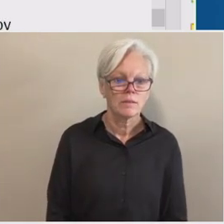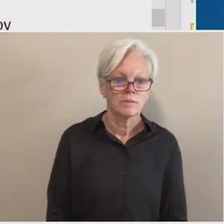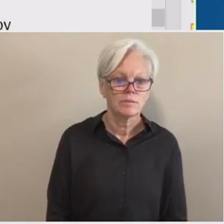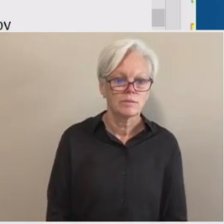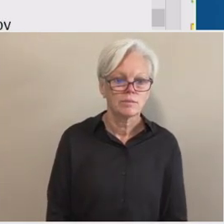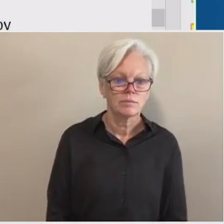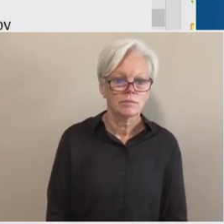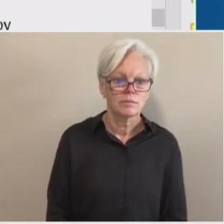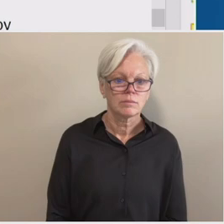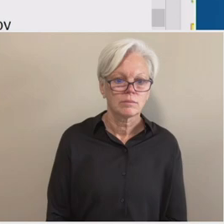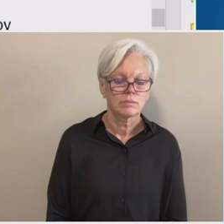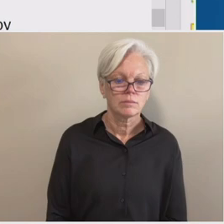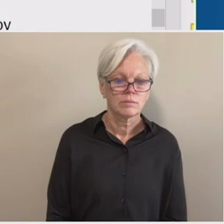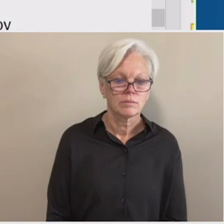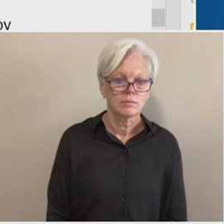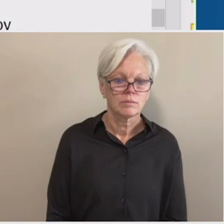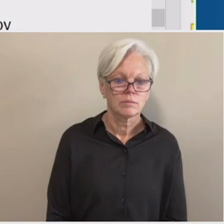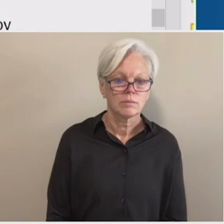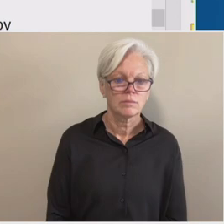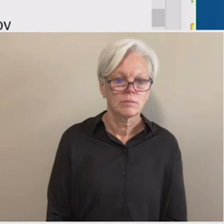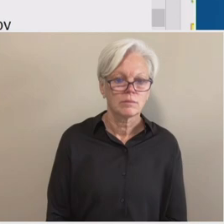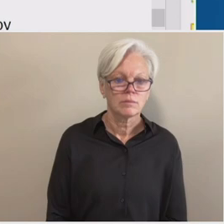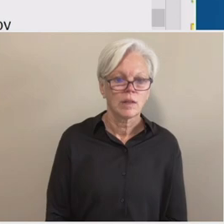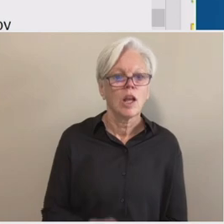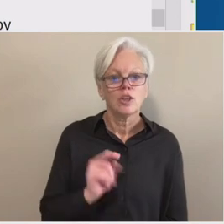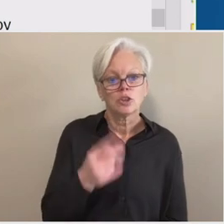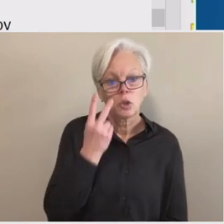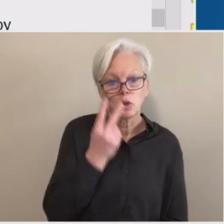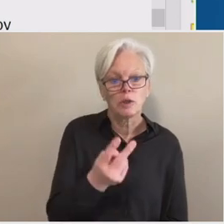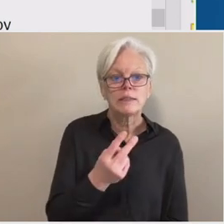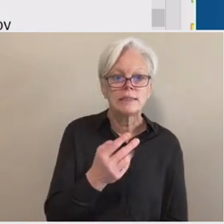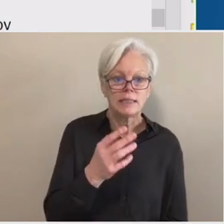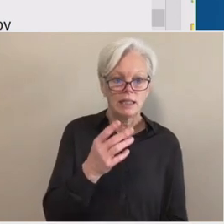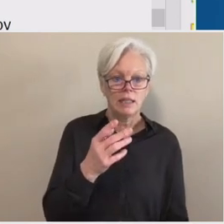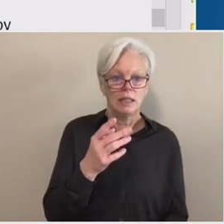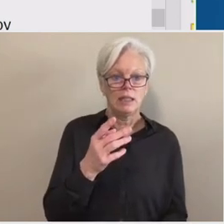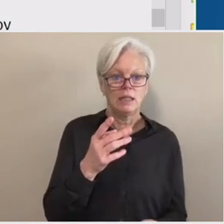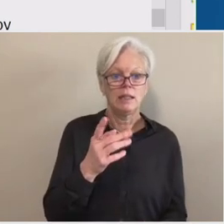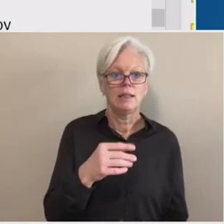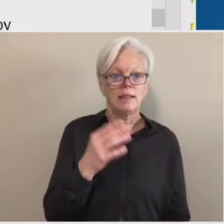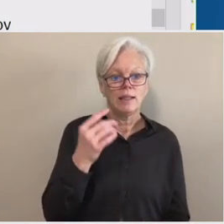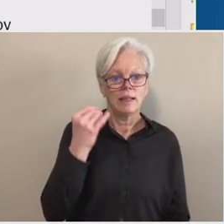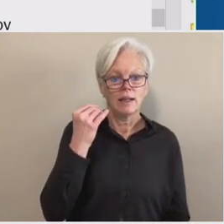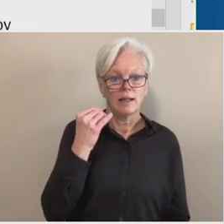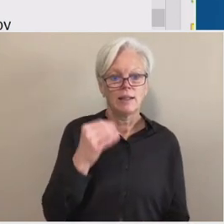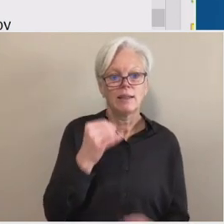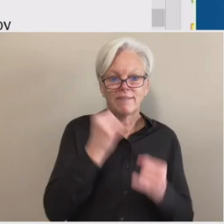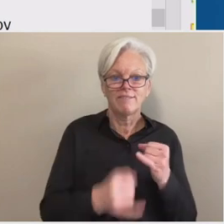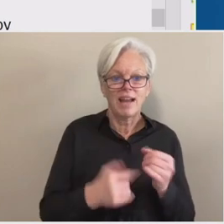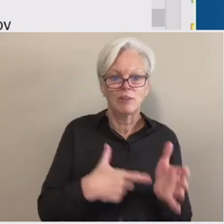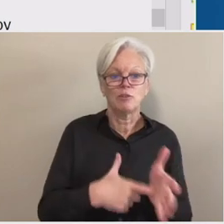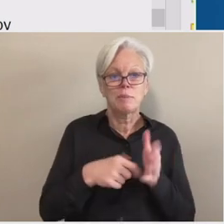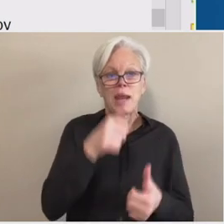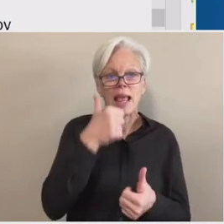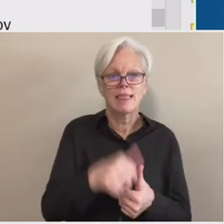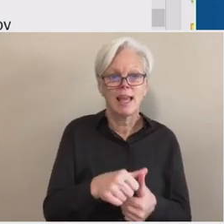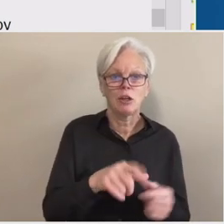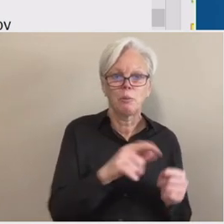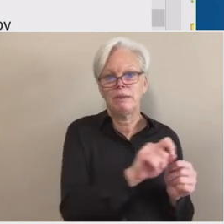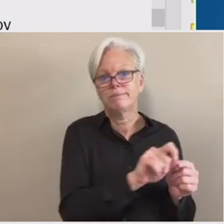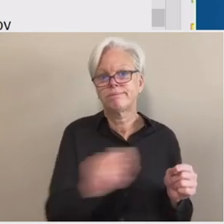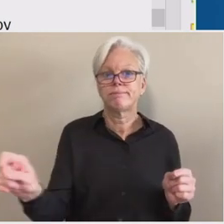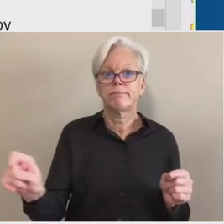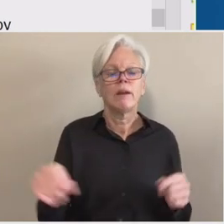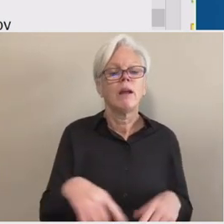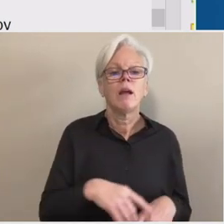and so as you can see, um, we simply struck, uh, the concept of a, of a final demand letter in the regulations, uh,